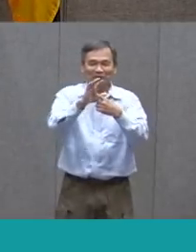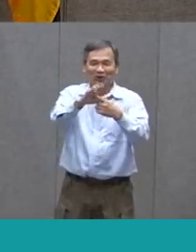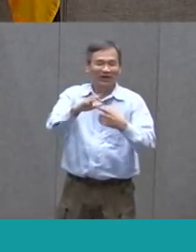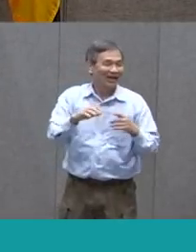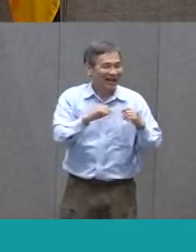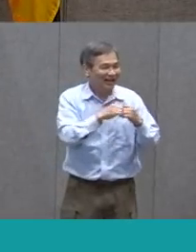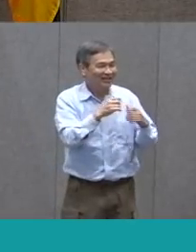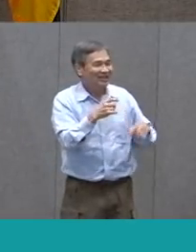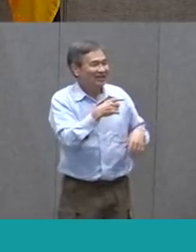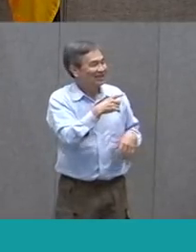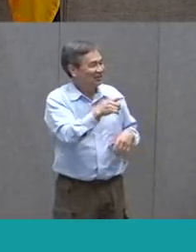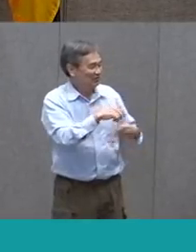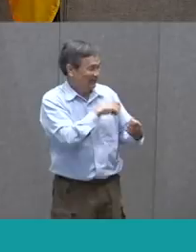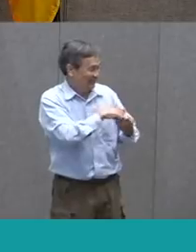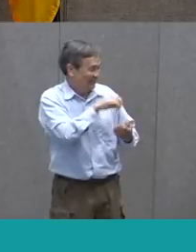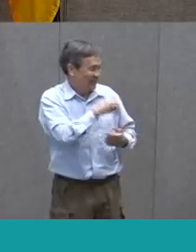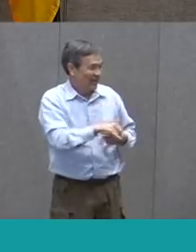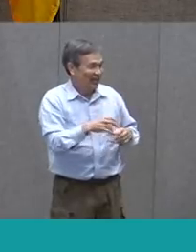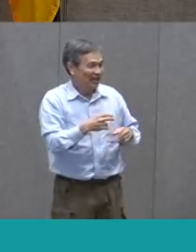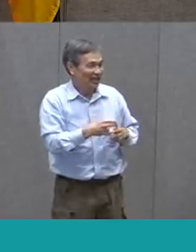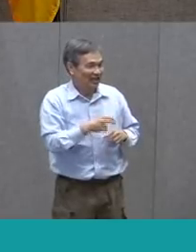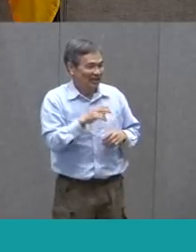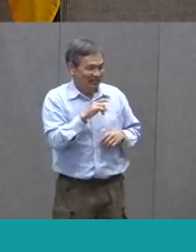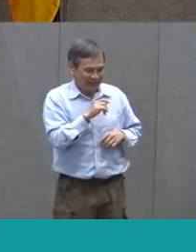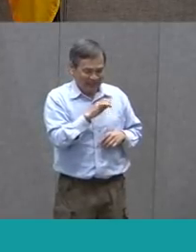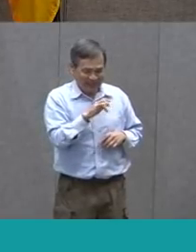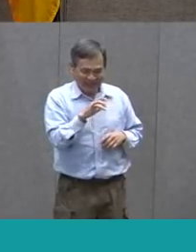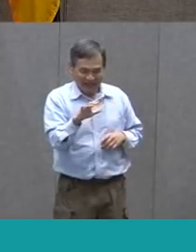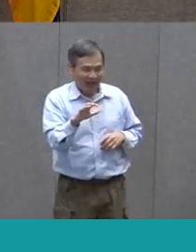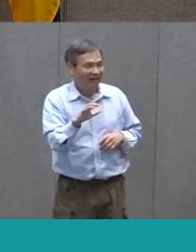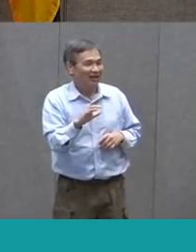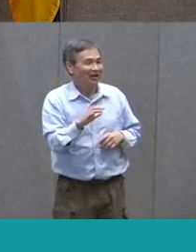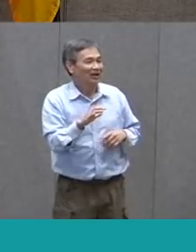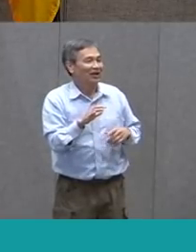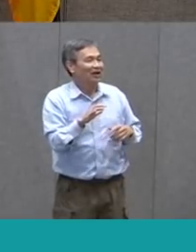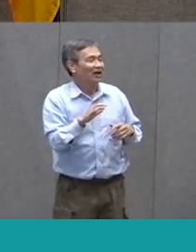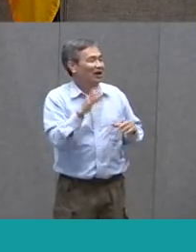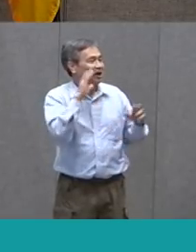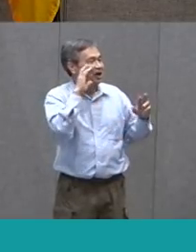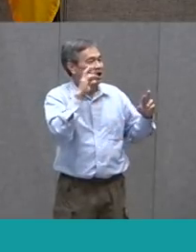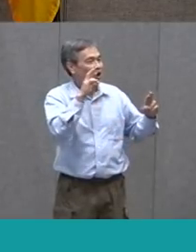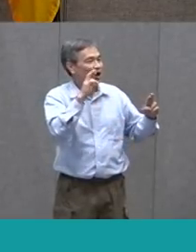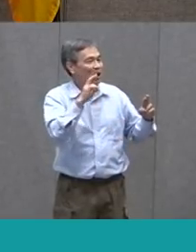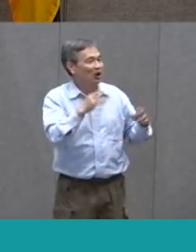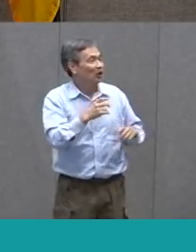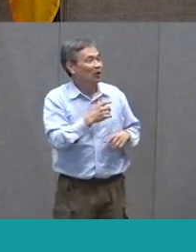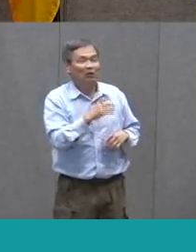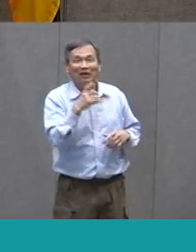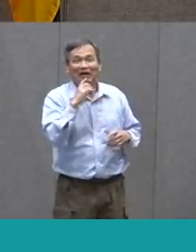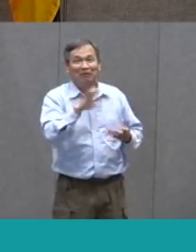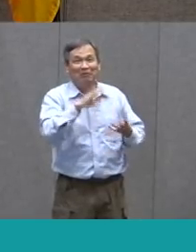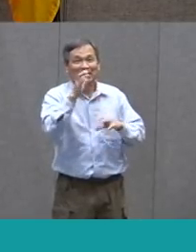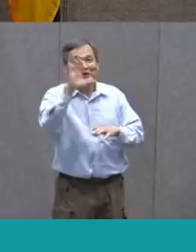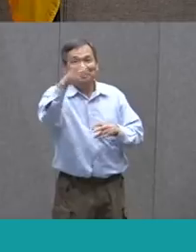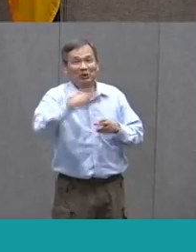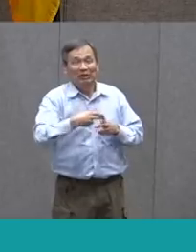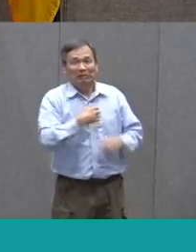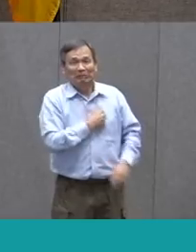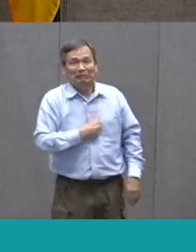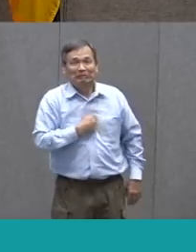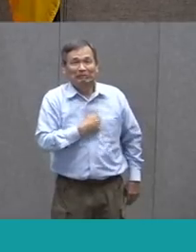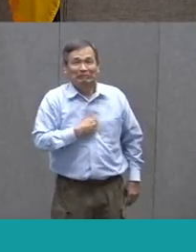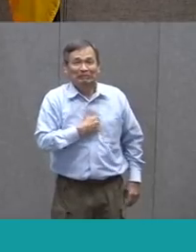is that name? Exactly. D. Terralese. There you go. I hope, Mr. Terralese, I hope I didn't butcher your name. I really